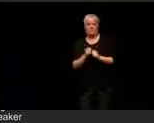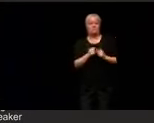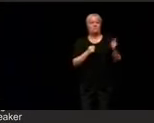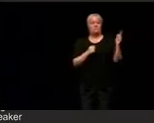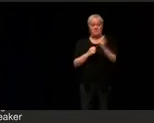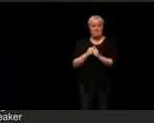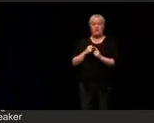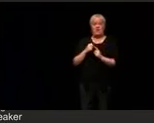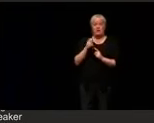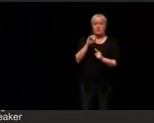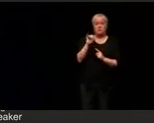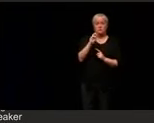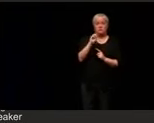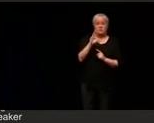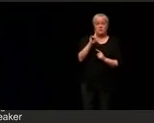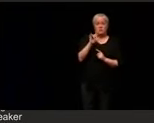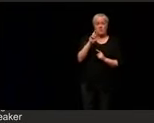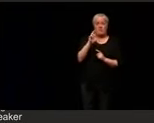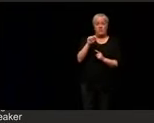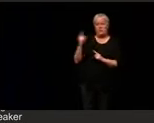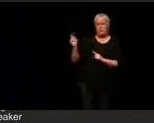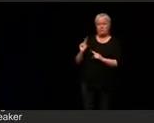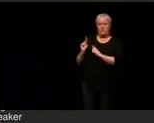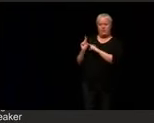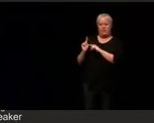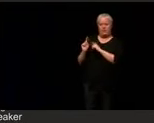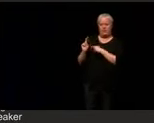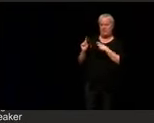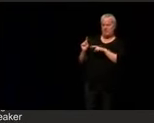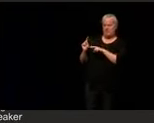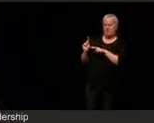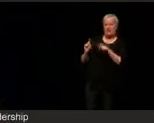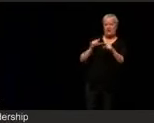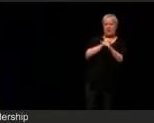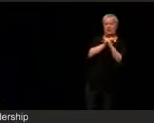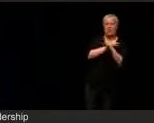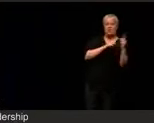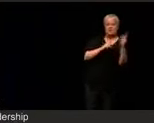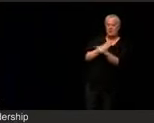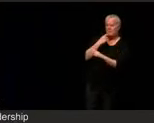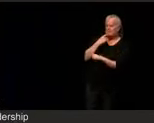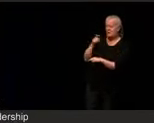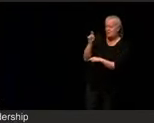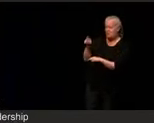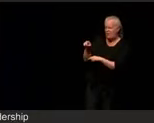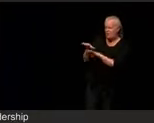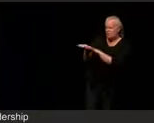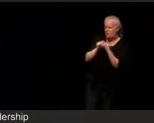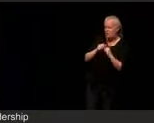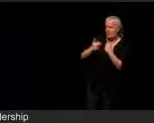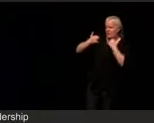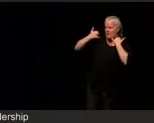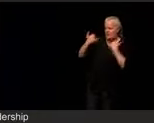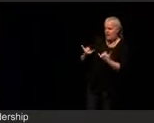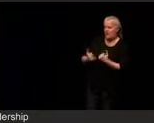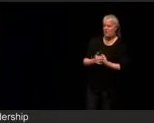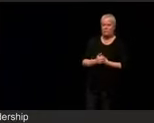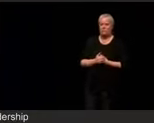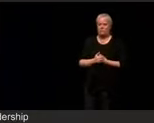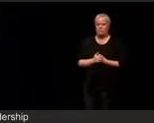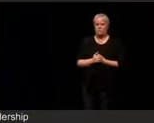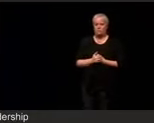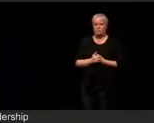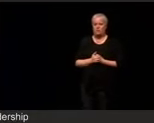Clyburn. I'll never forget it. He was right next to me. They say, sir, you have to leave now. And I got to be honest.